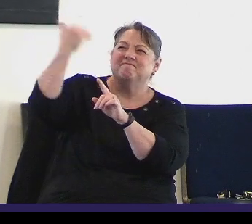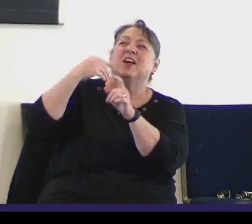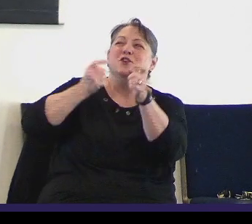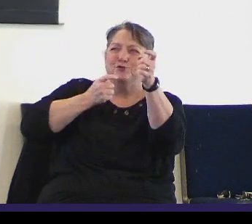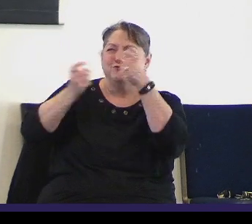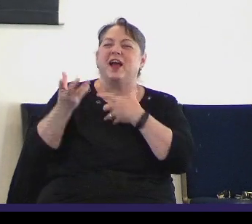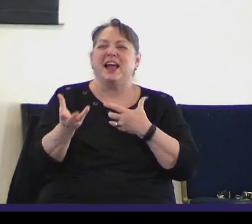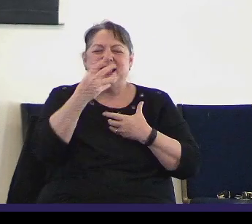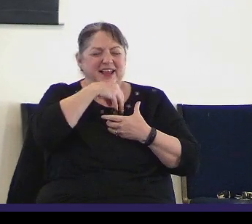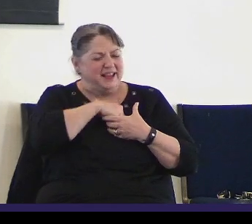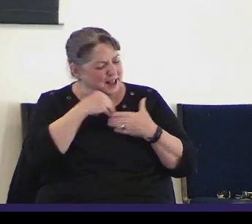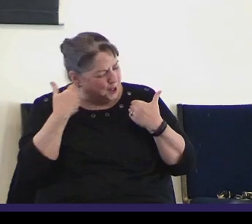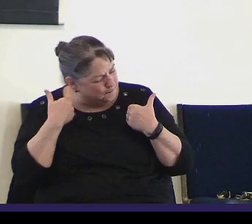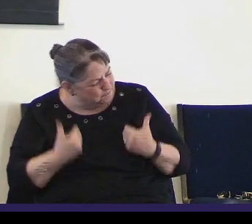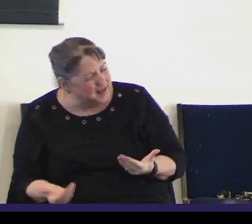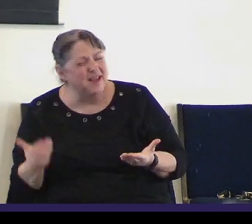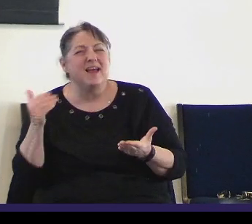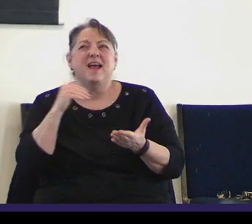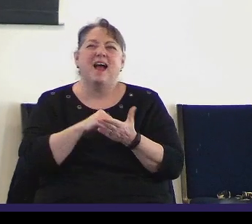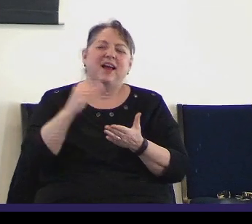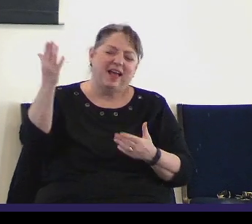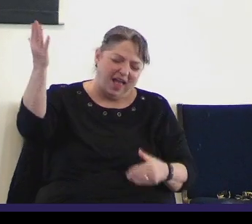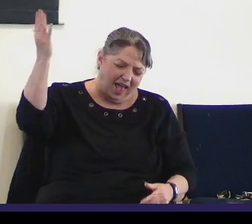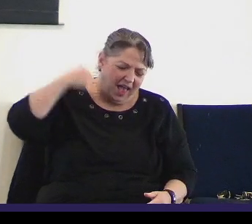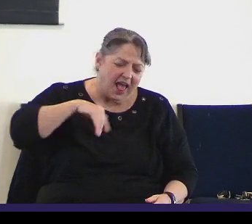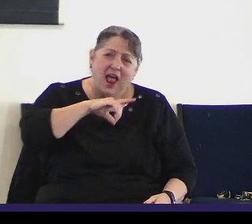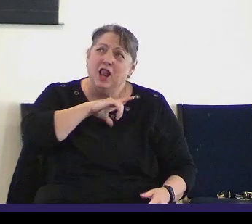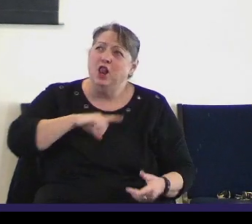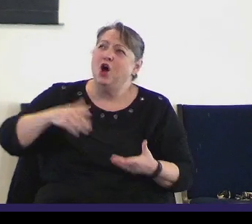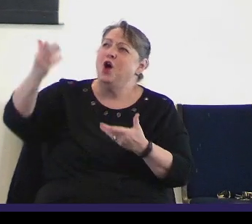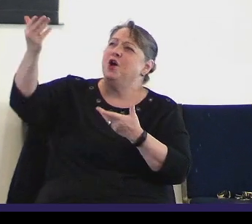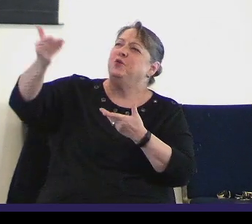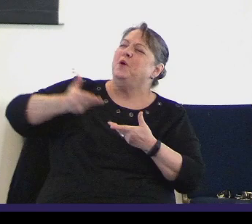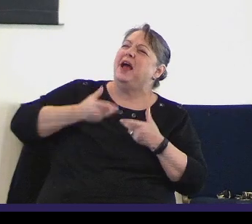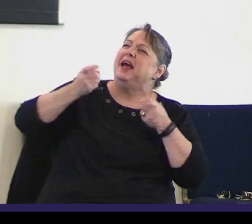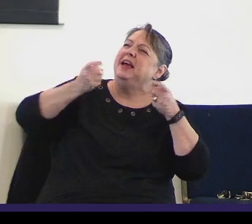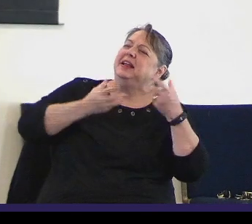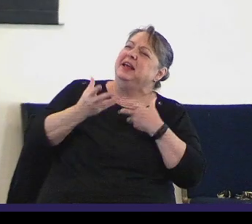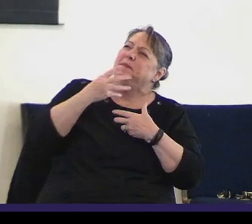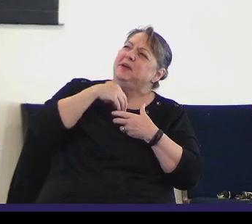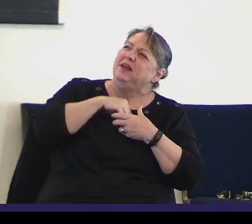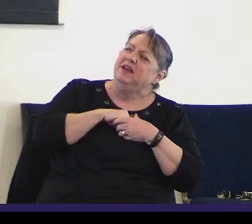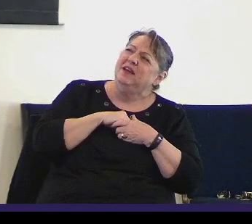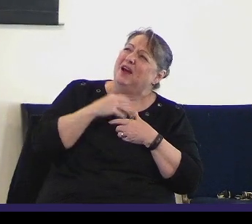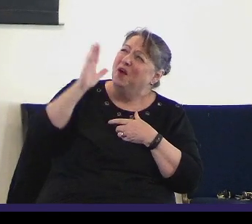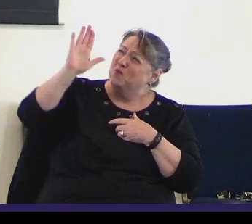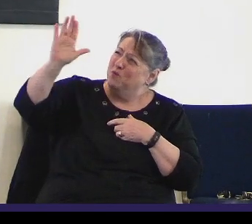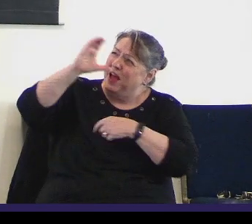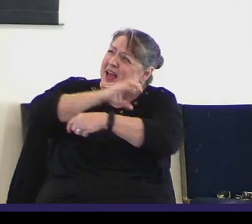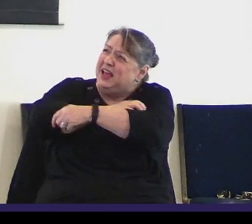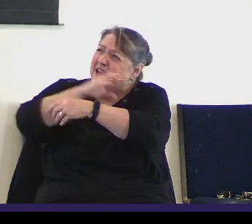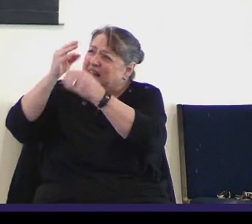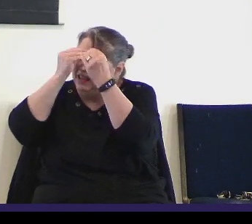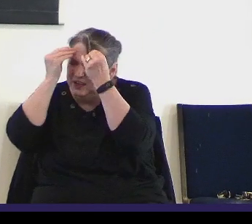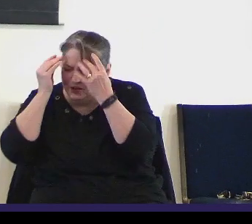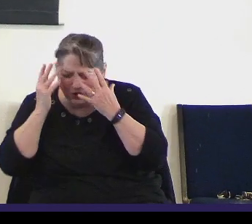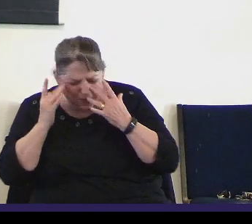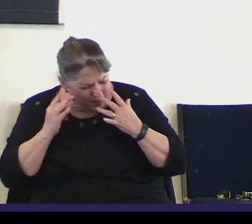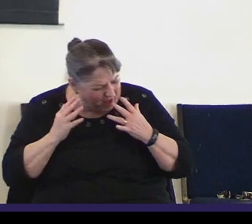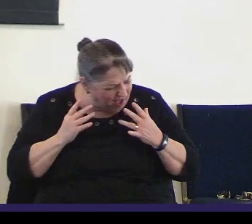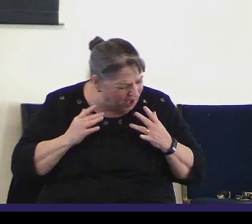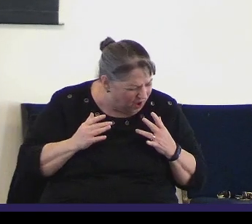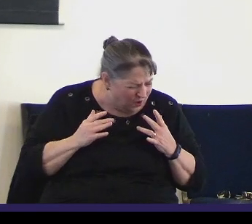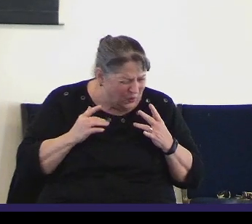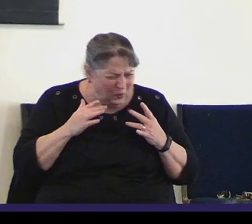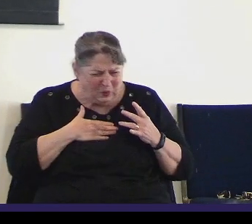is that you reign in me again. Lord, reign in me, reign in